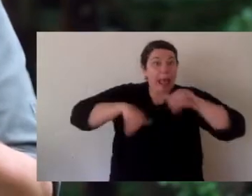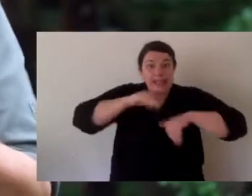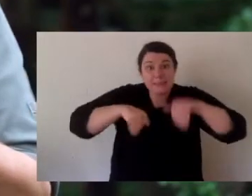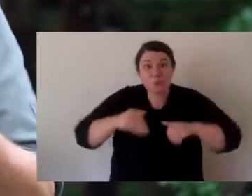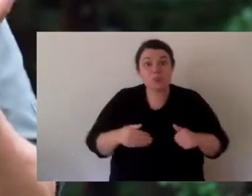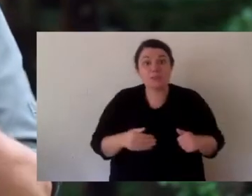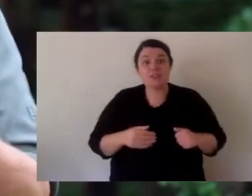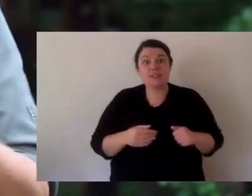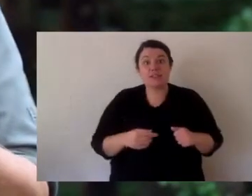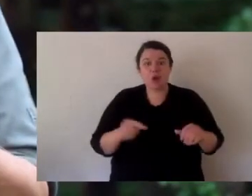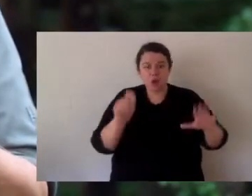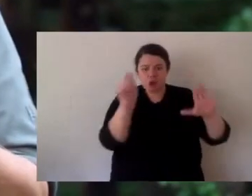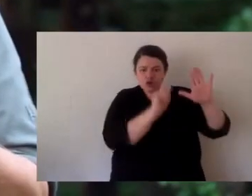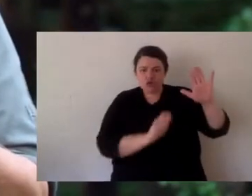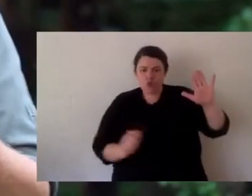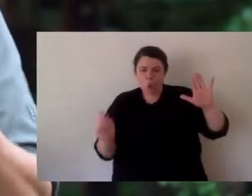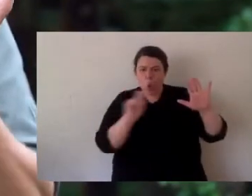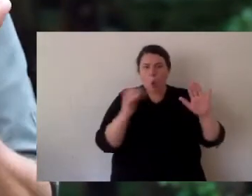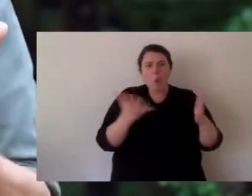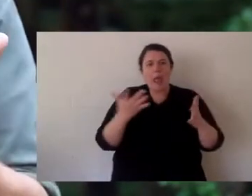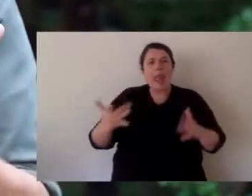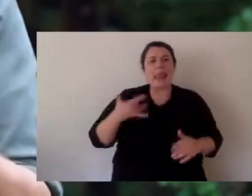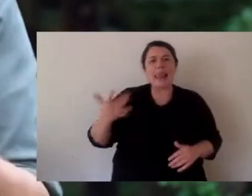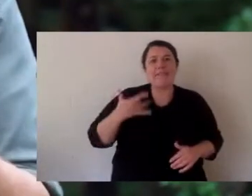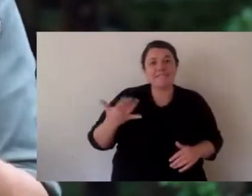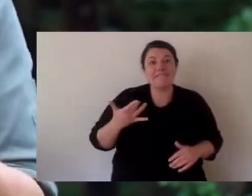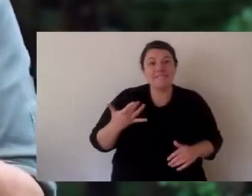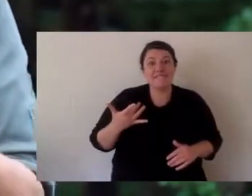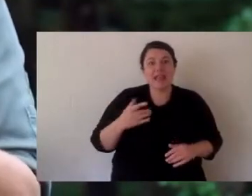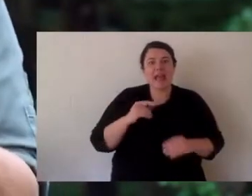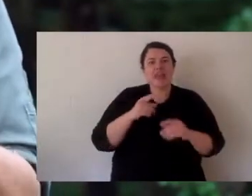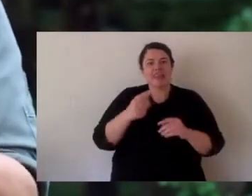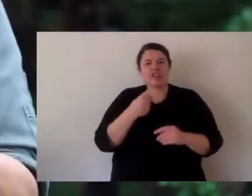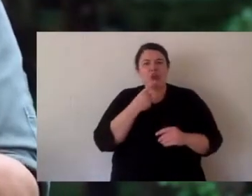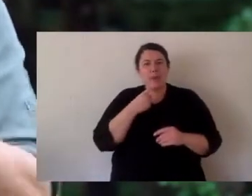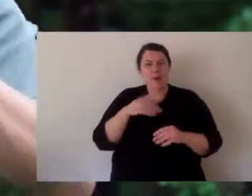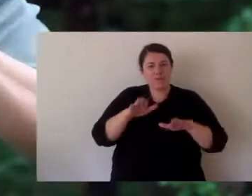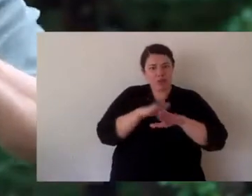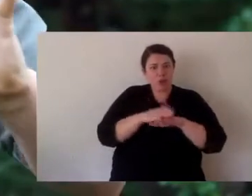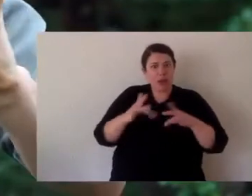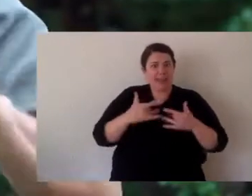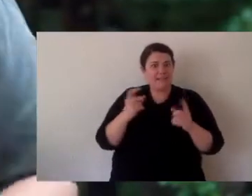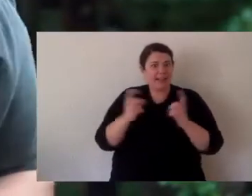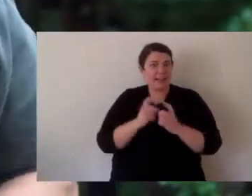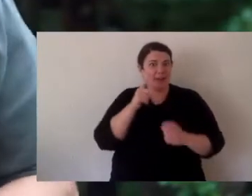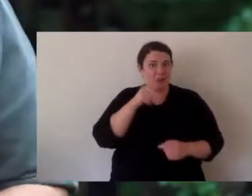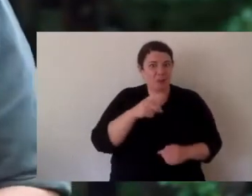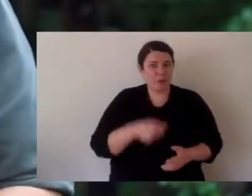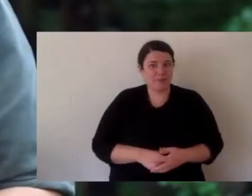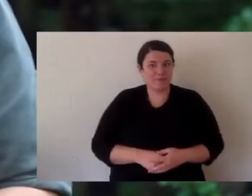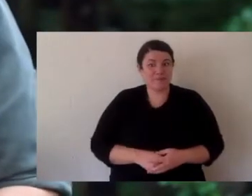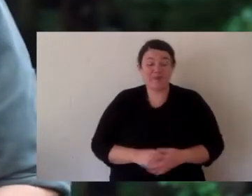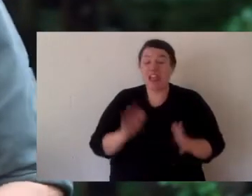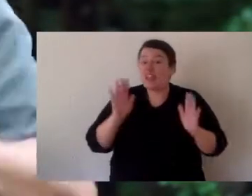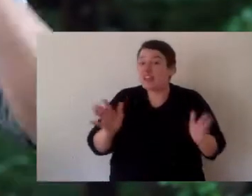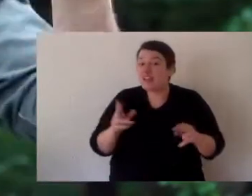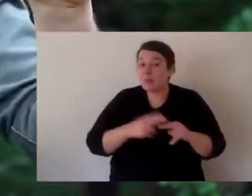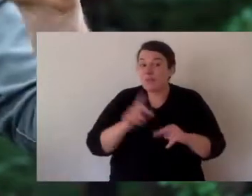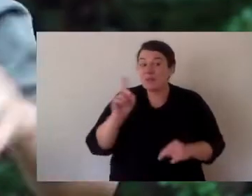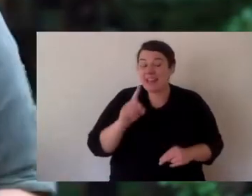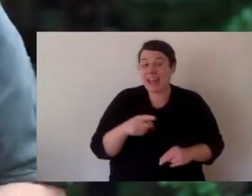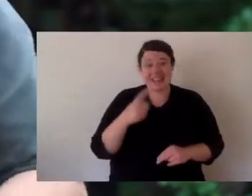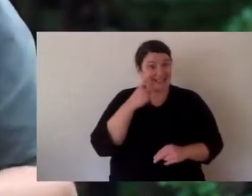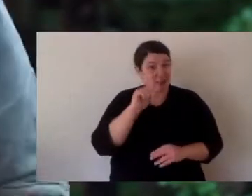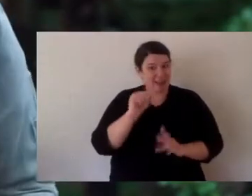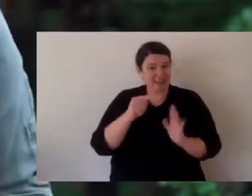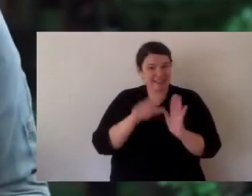crayfish? Are there platypus? Is there more than one species of turtle? I want a picture of that underwater world. And that's